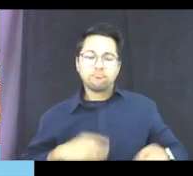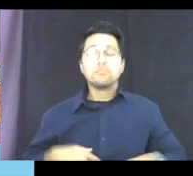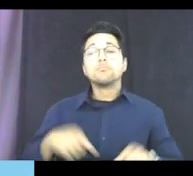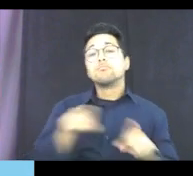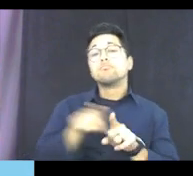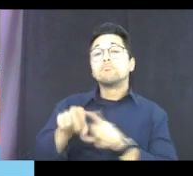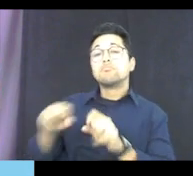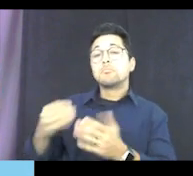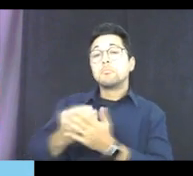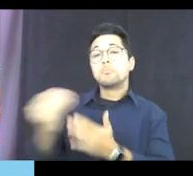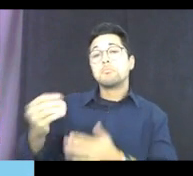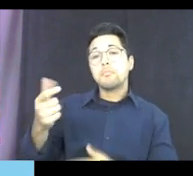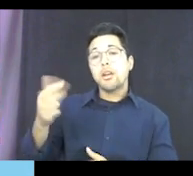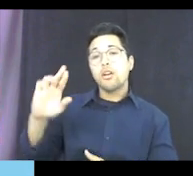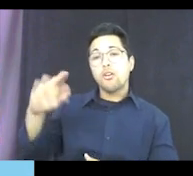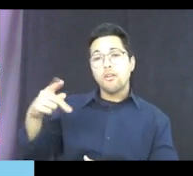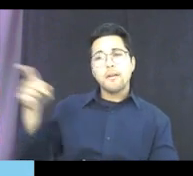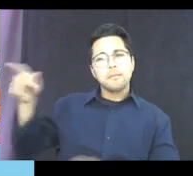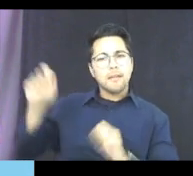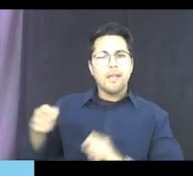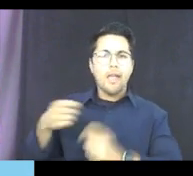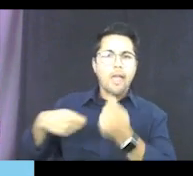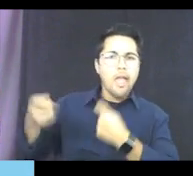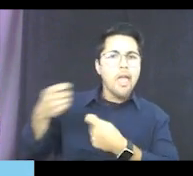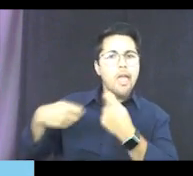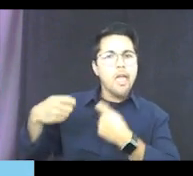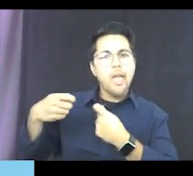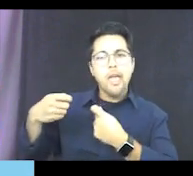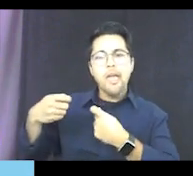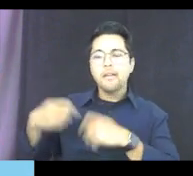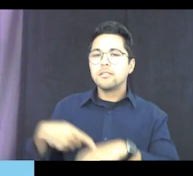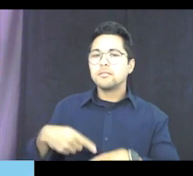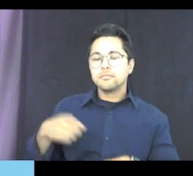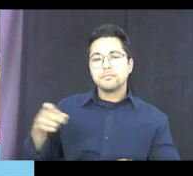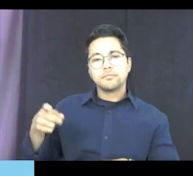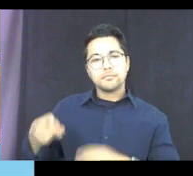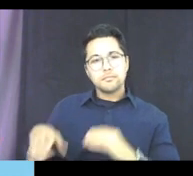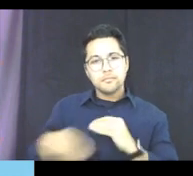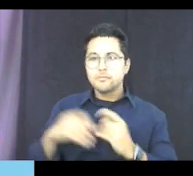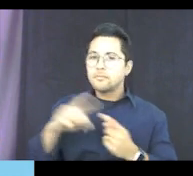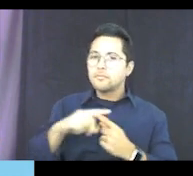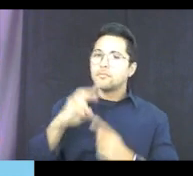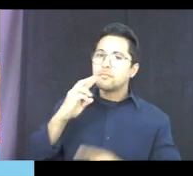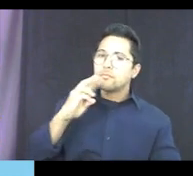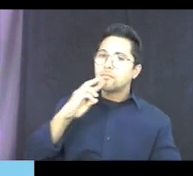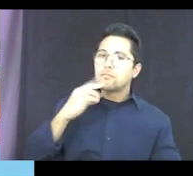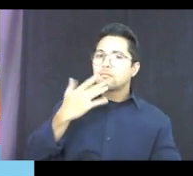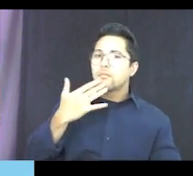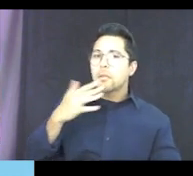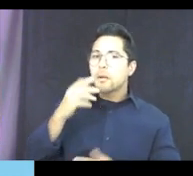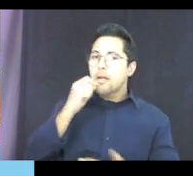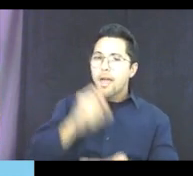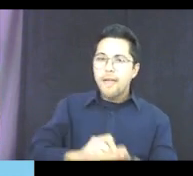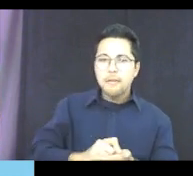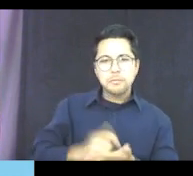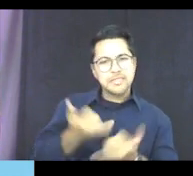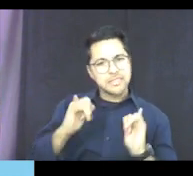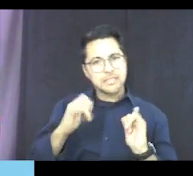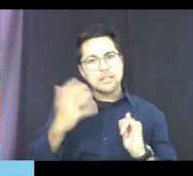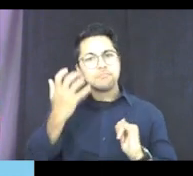like this that can be interchanged. So this is put on to my watercolor pencil, but it's a nice, big, thick grip.